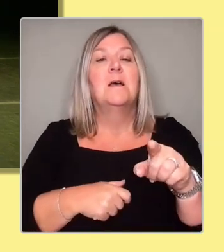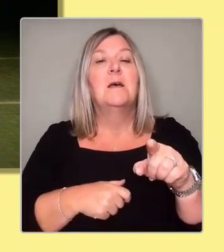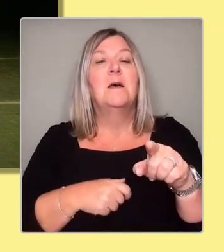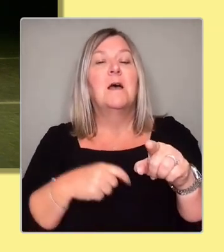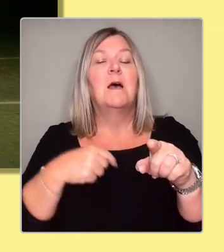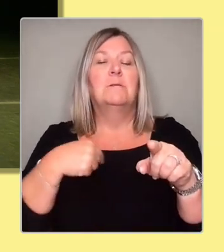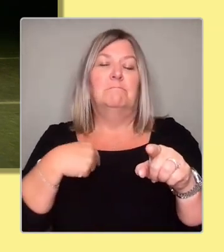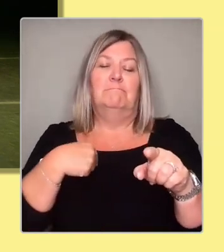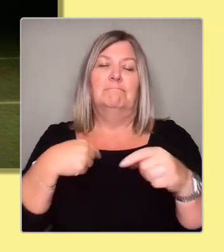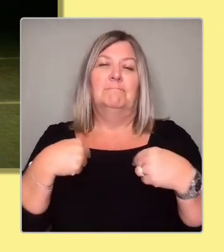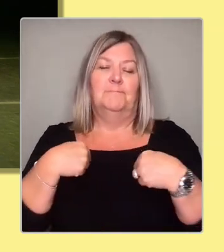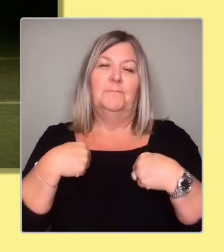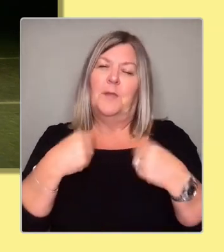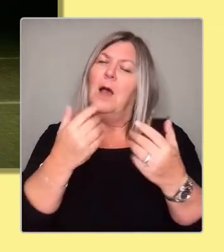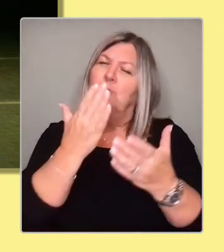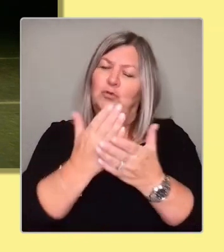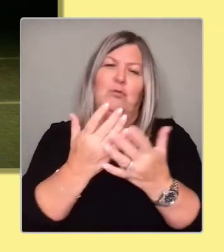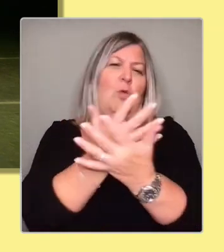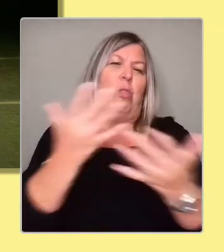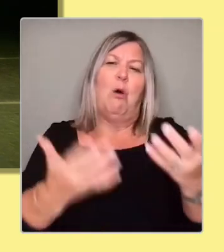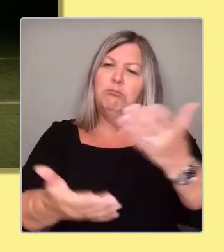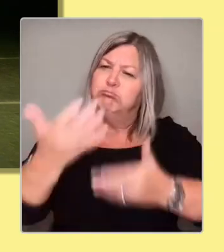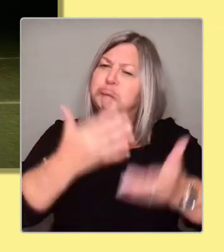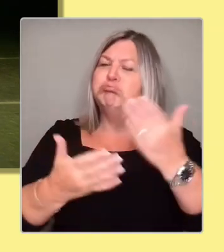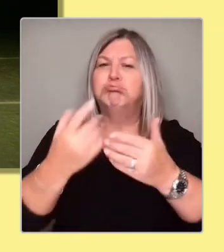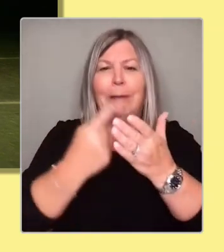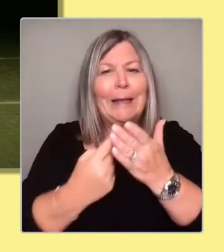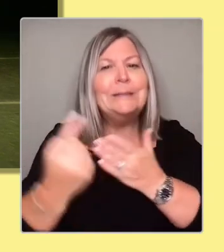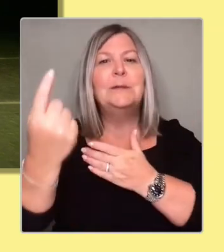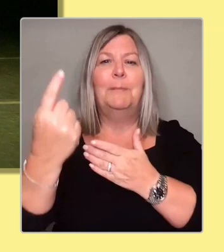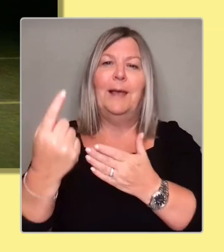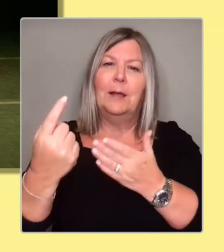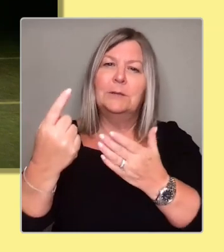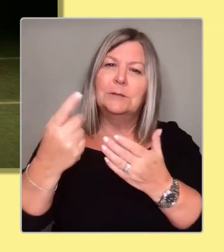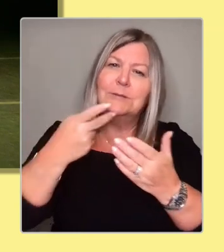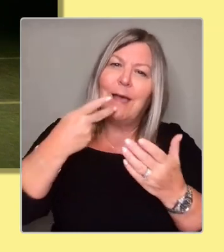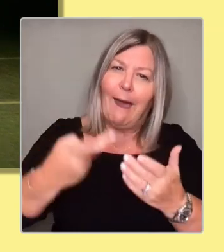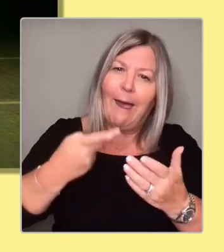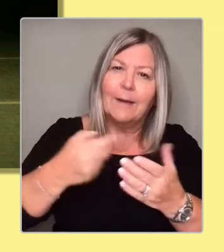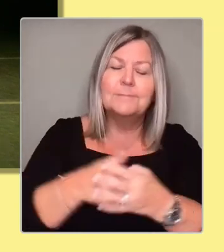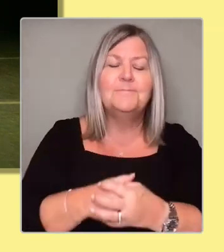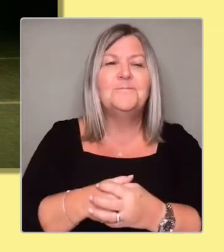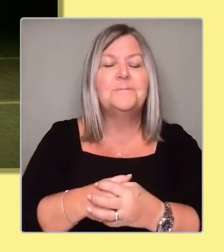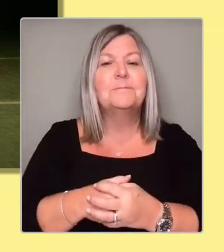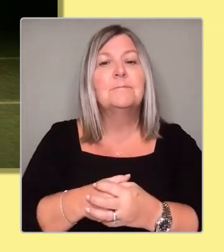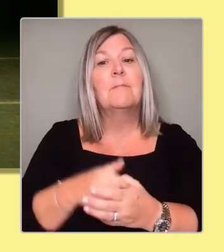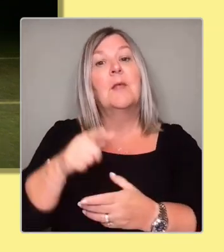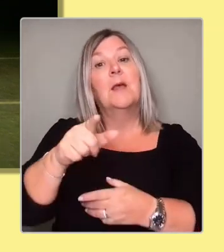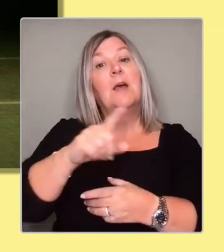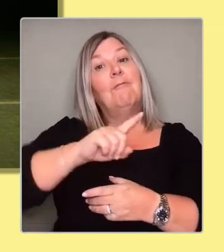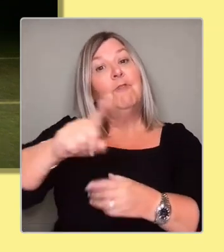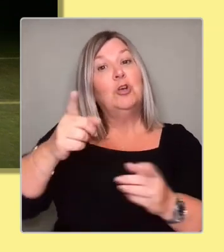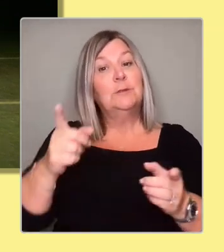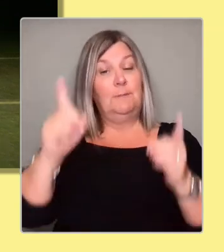tonight about independence and the route there. But from the day you're elected as First Minister, you're going to have to lead a government that has to deliver for the people of